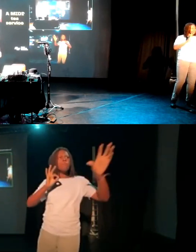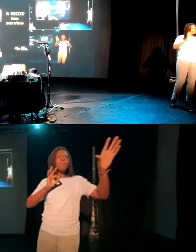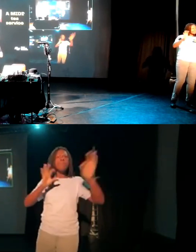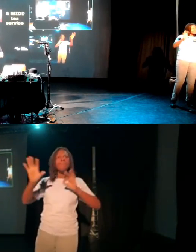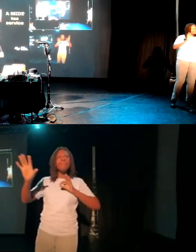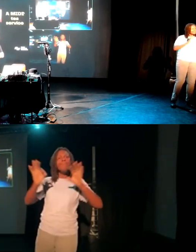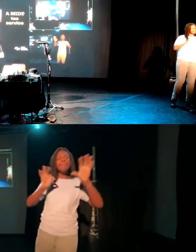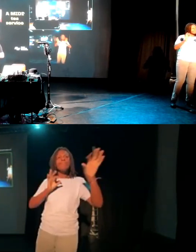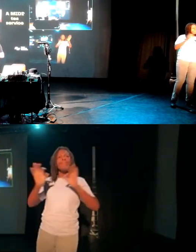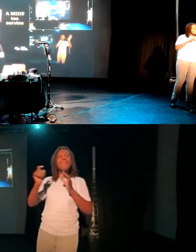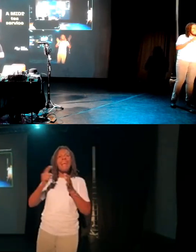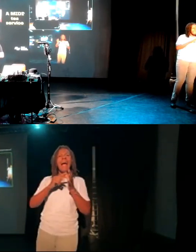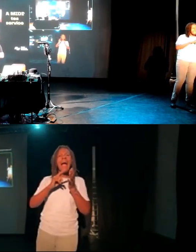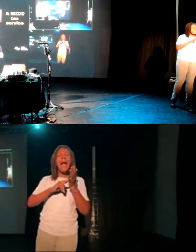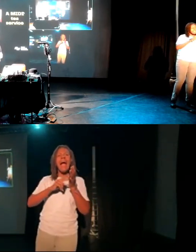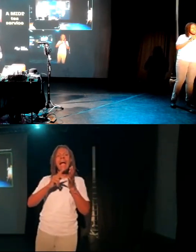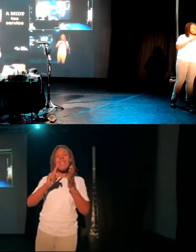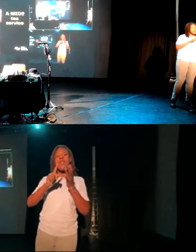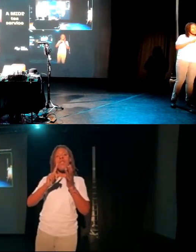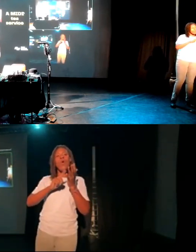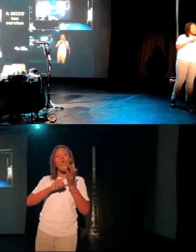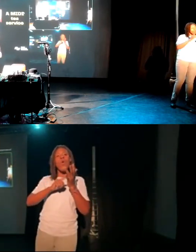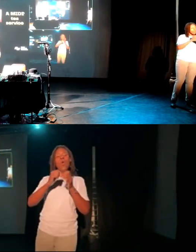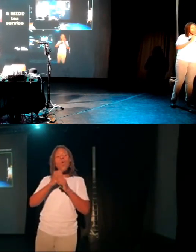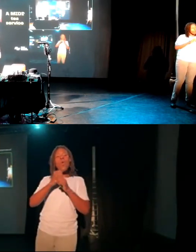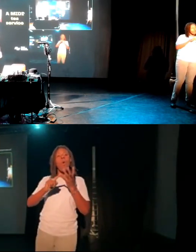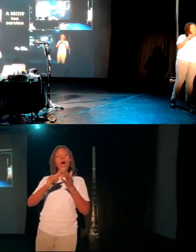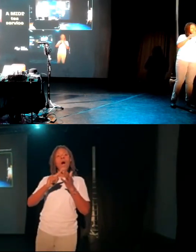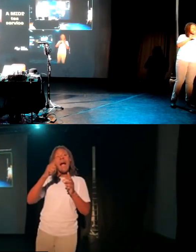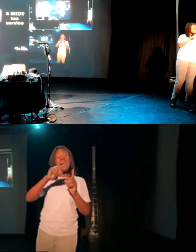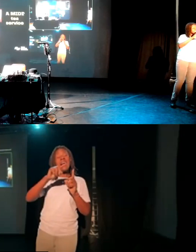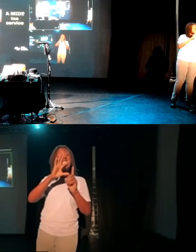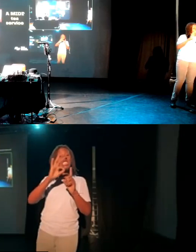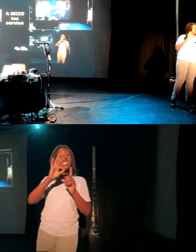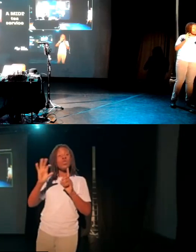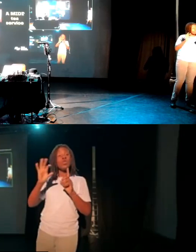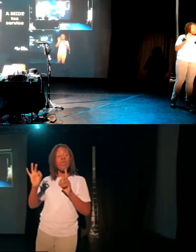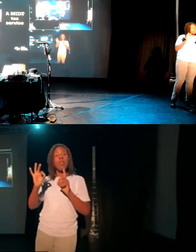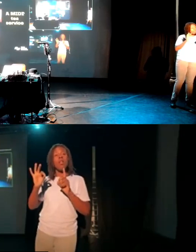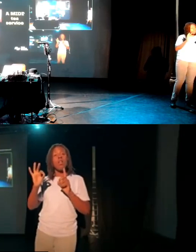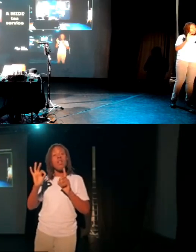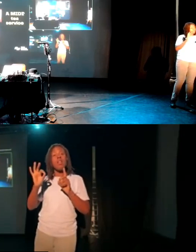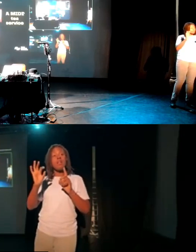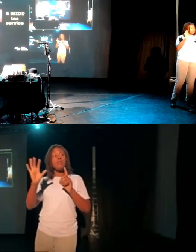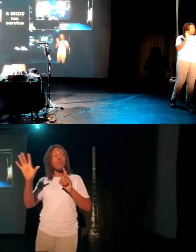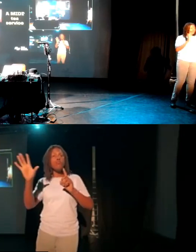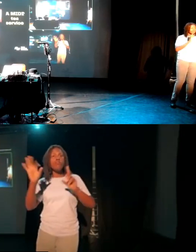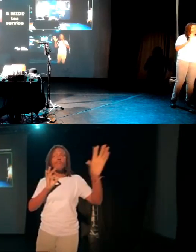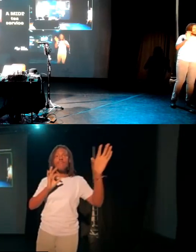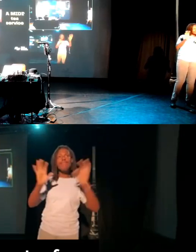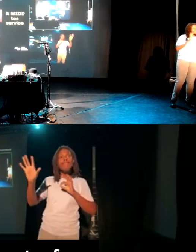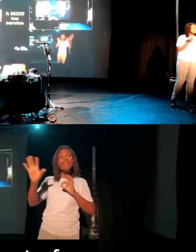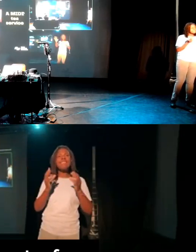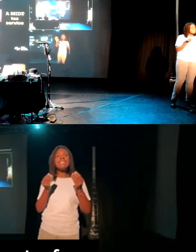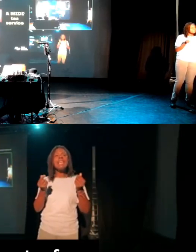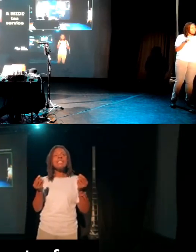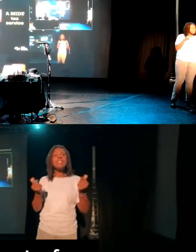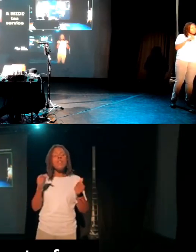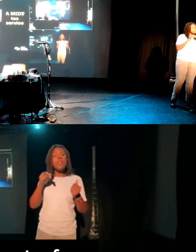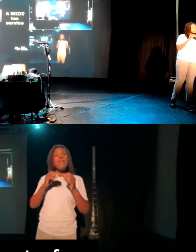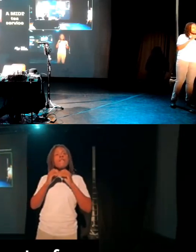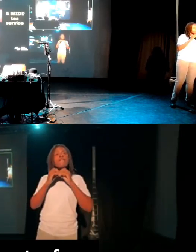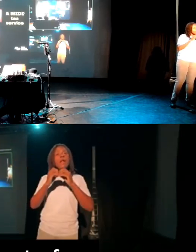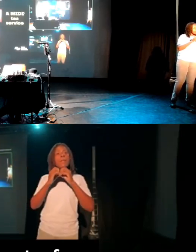digital sensors into it. And I started to realize that this work was really, really valuable to people who can't access